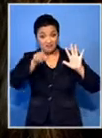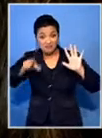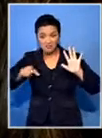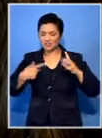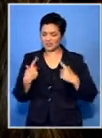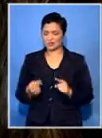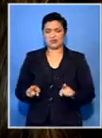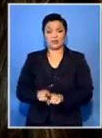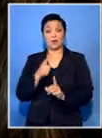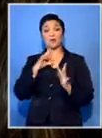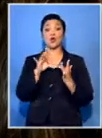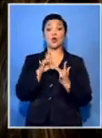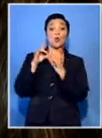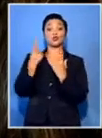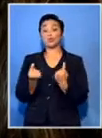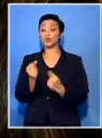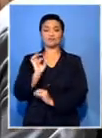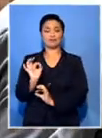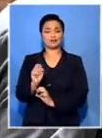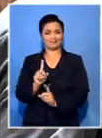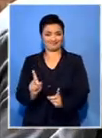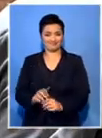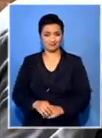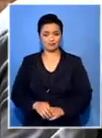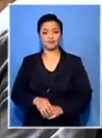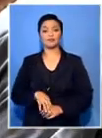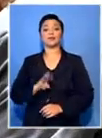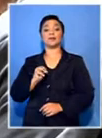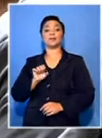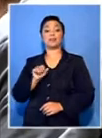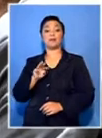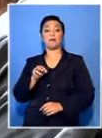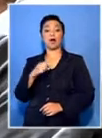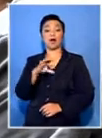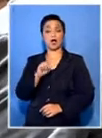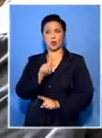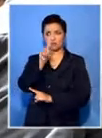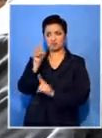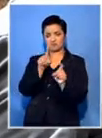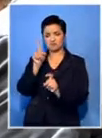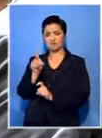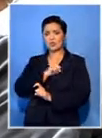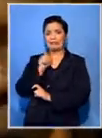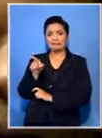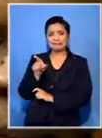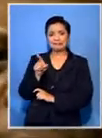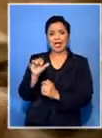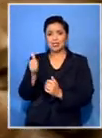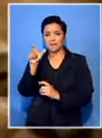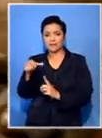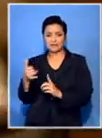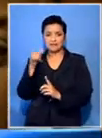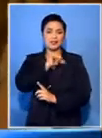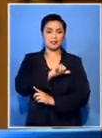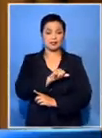person, one particular person who was working for one. Msimango was also quizzed about Kreacher's alleged henchmen. In a